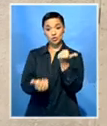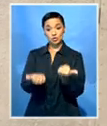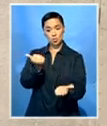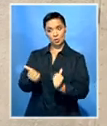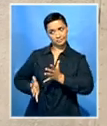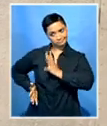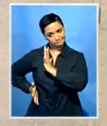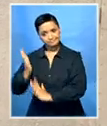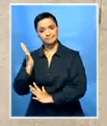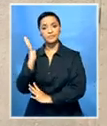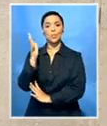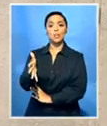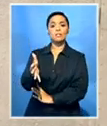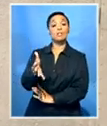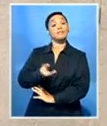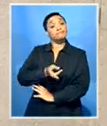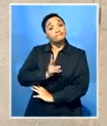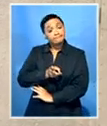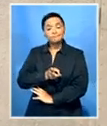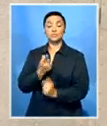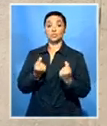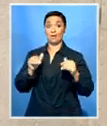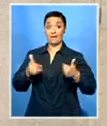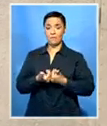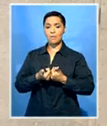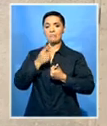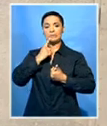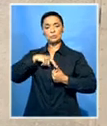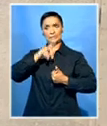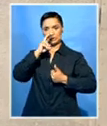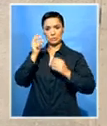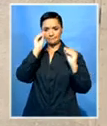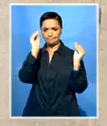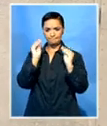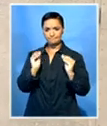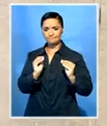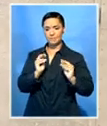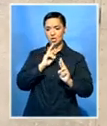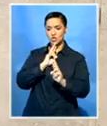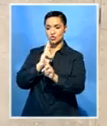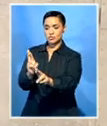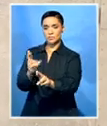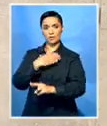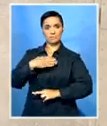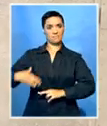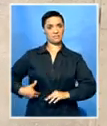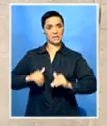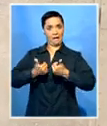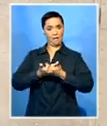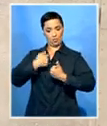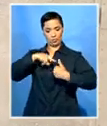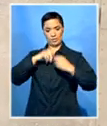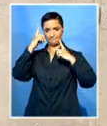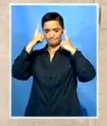this matter. And they are again devising a response which we are taking into consideration